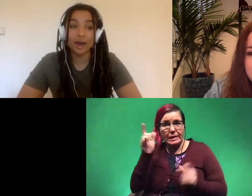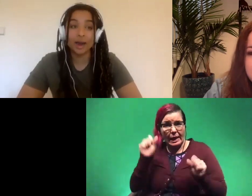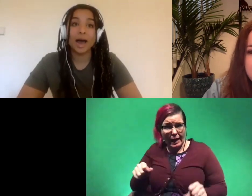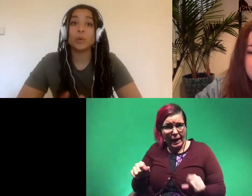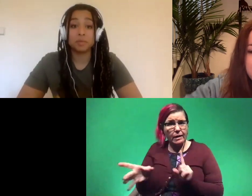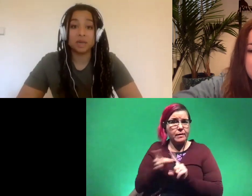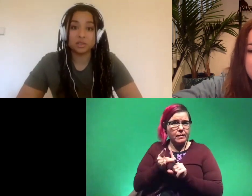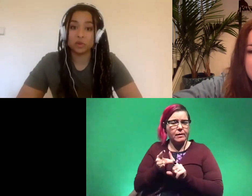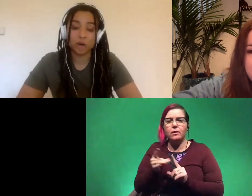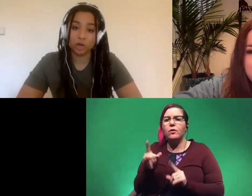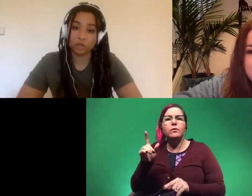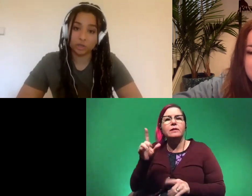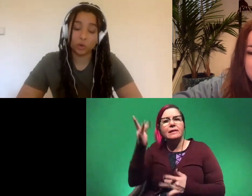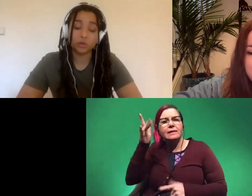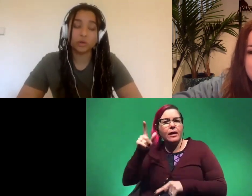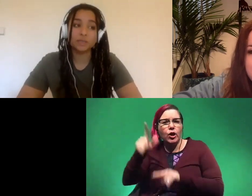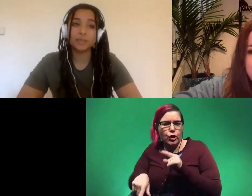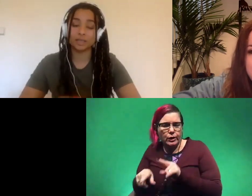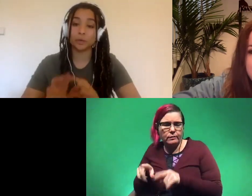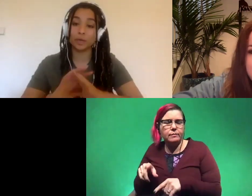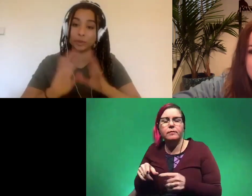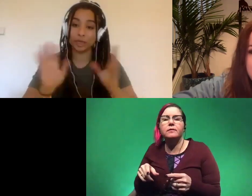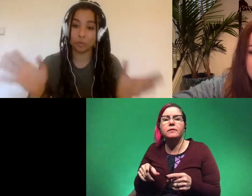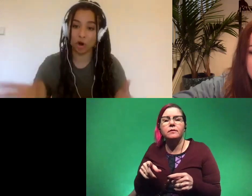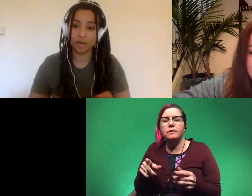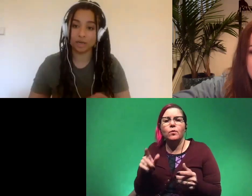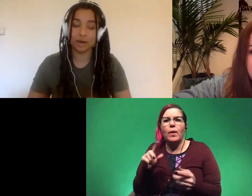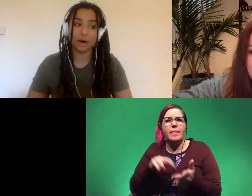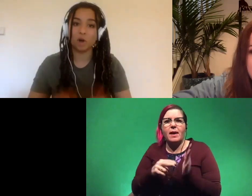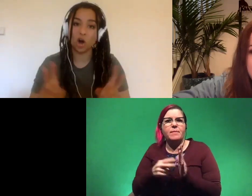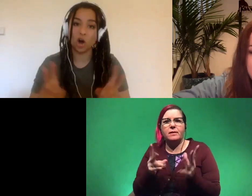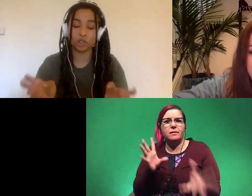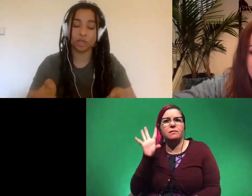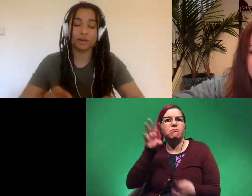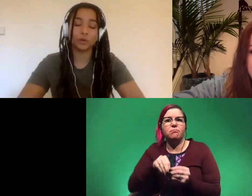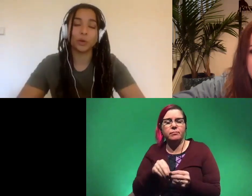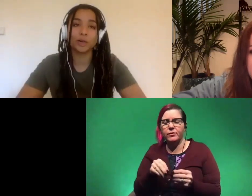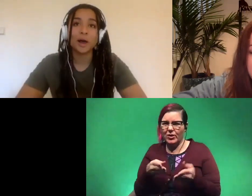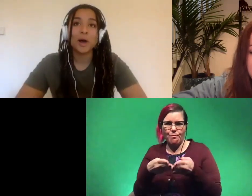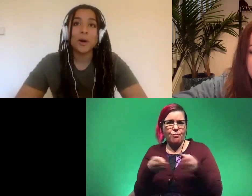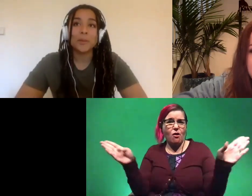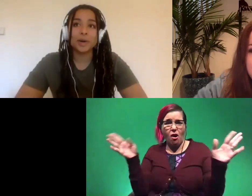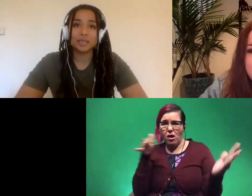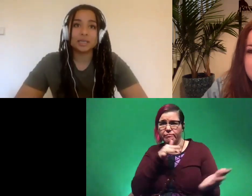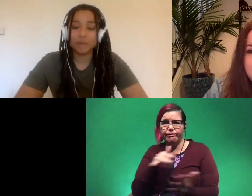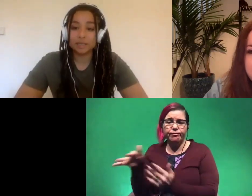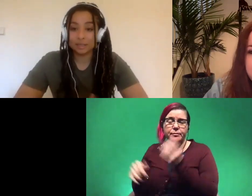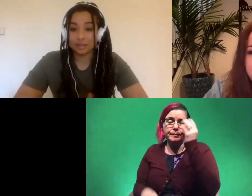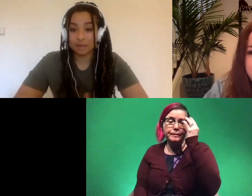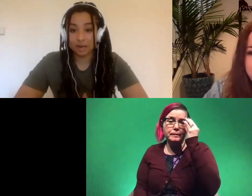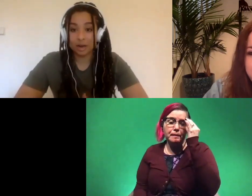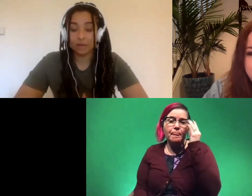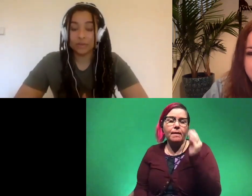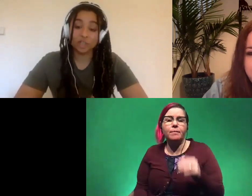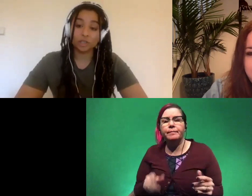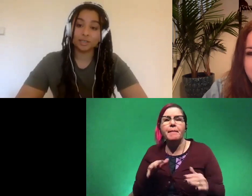and what it means for biology as a whole so it's basically a really really broad um ology if you will but it's basically the